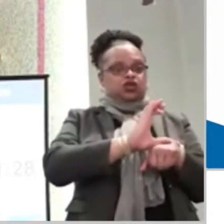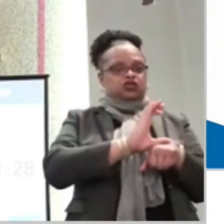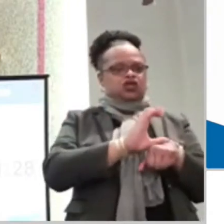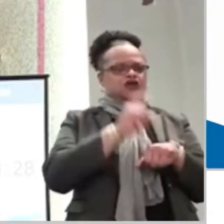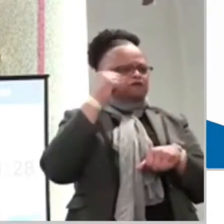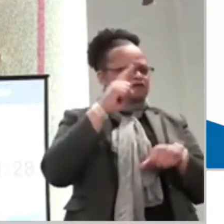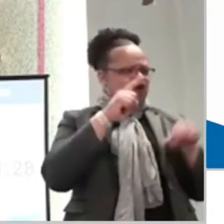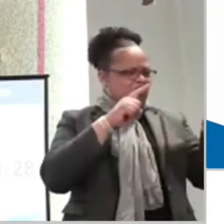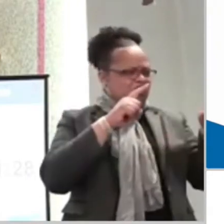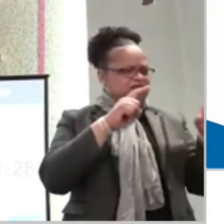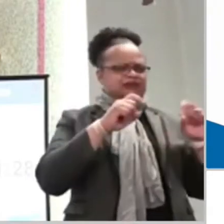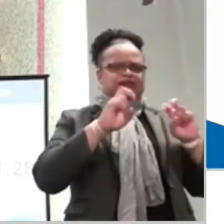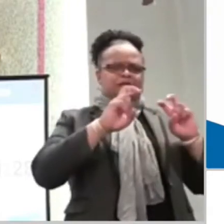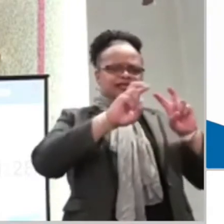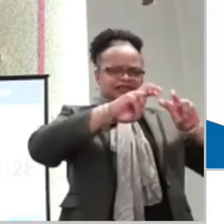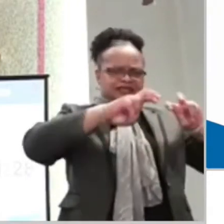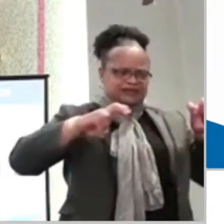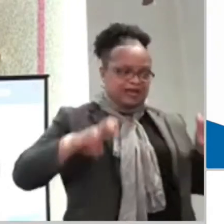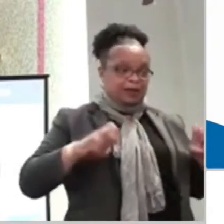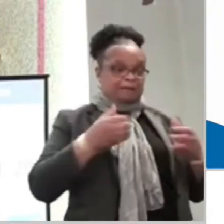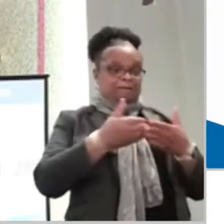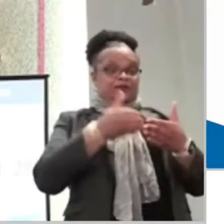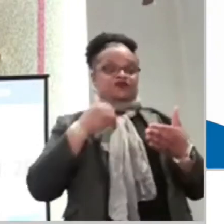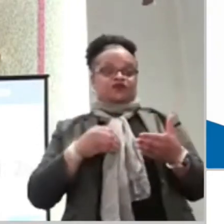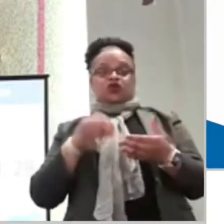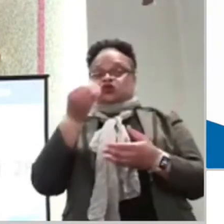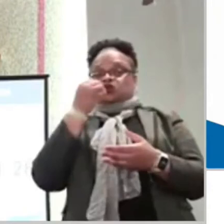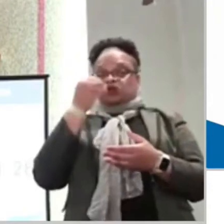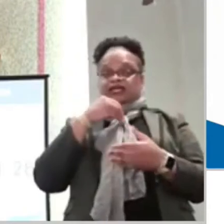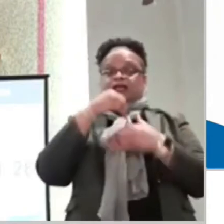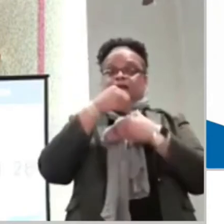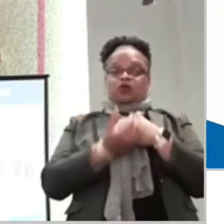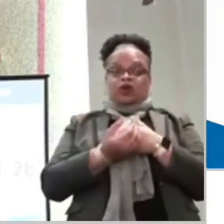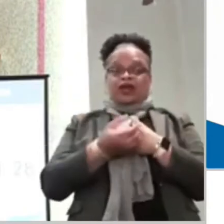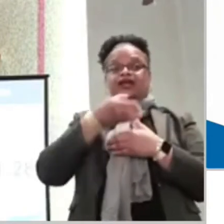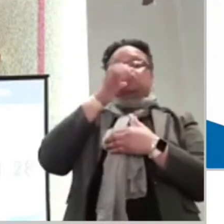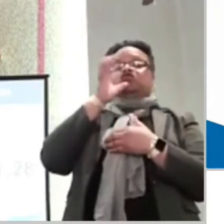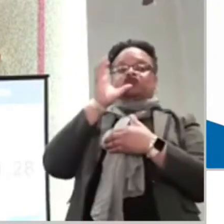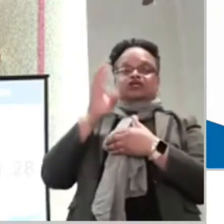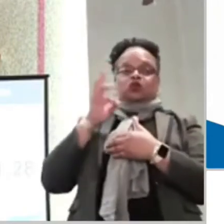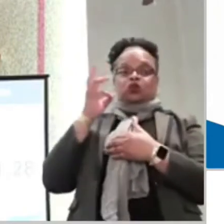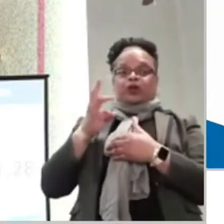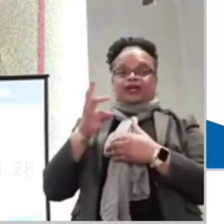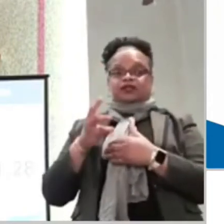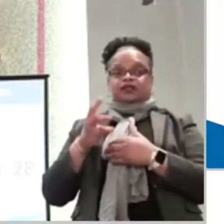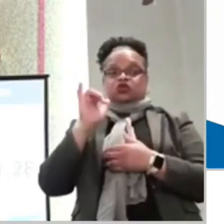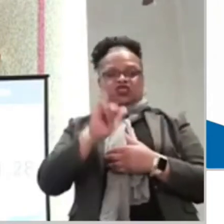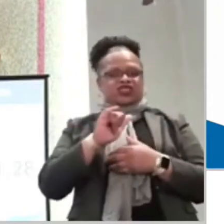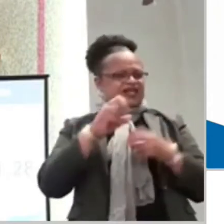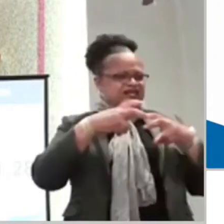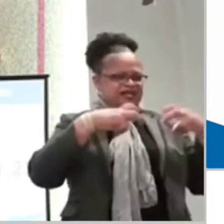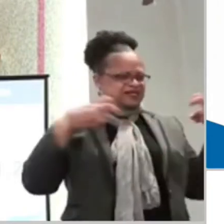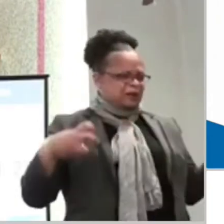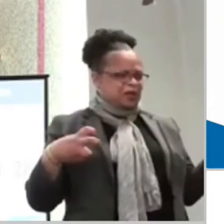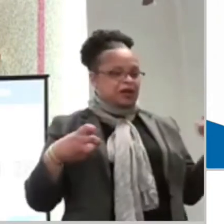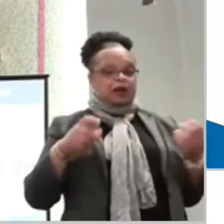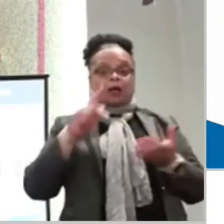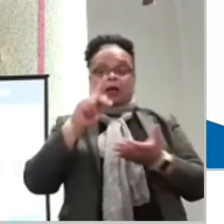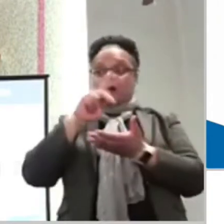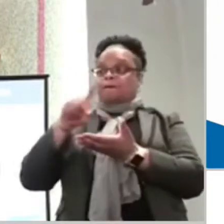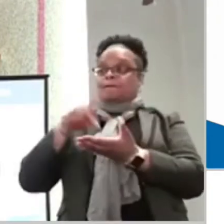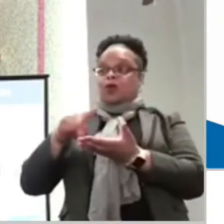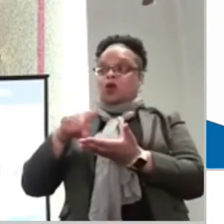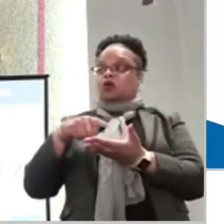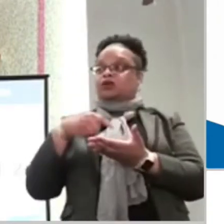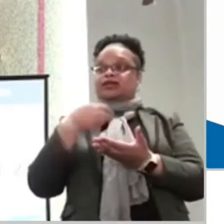so that we can proceed to eat the bread and drink the cup. That examination that Paul references